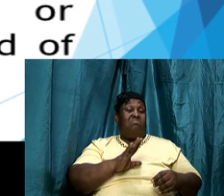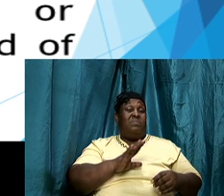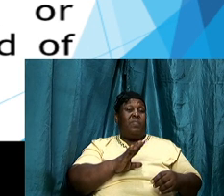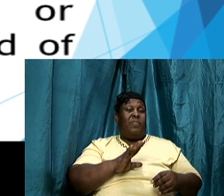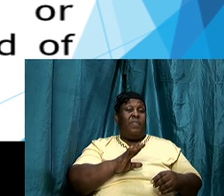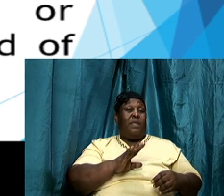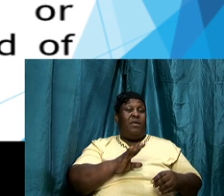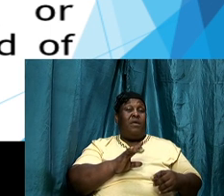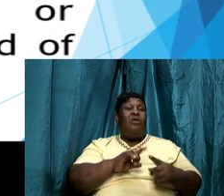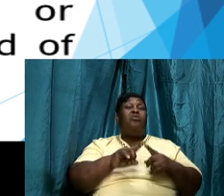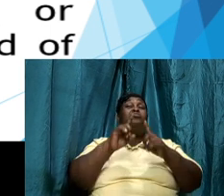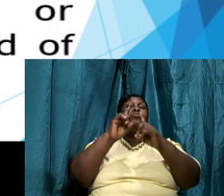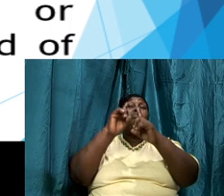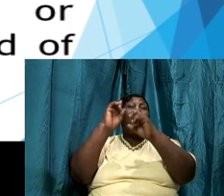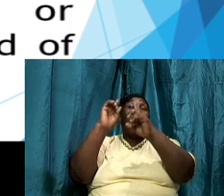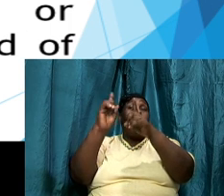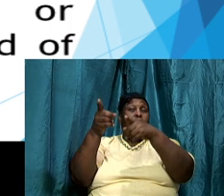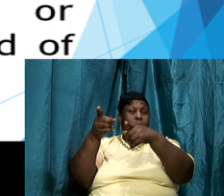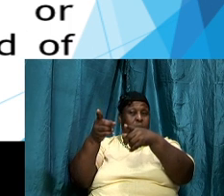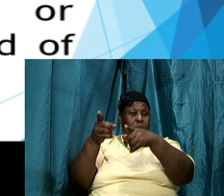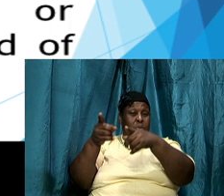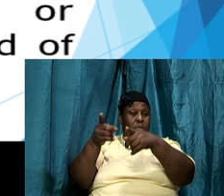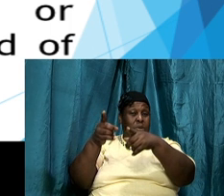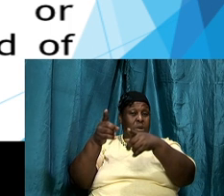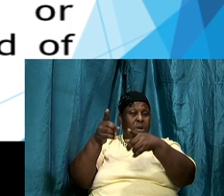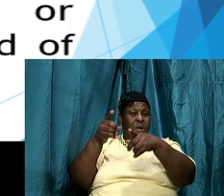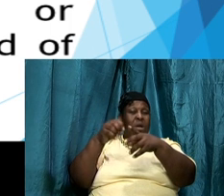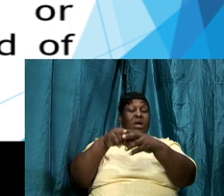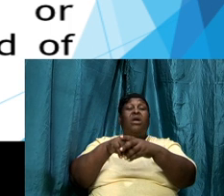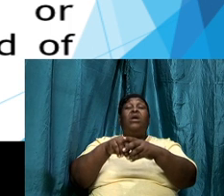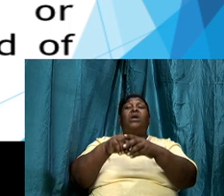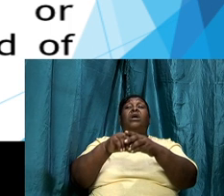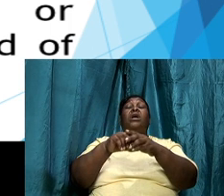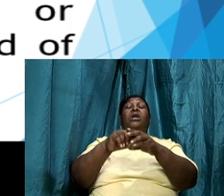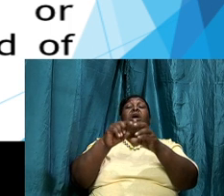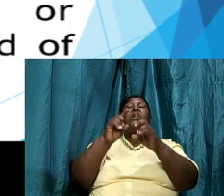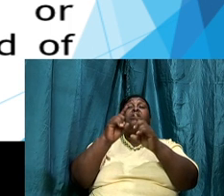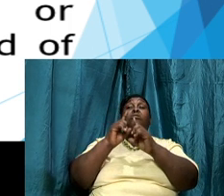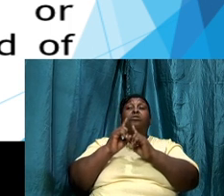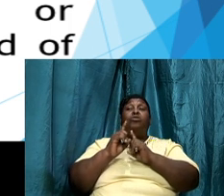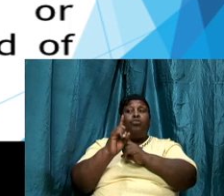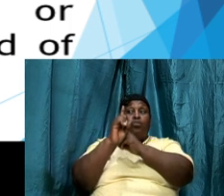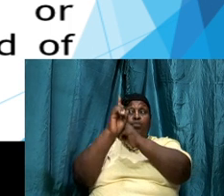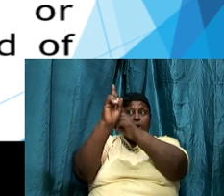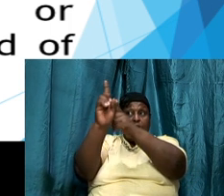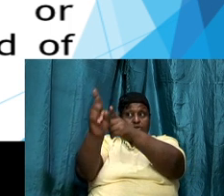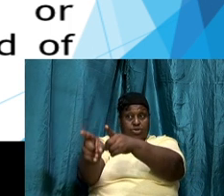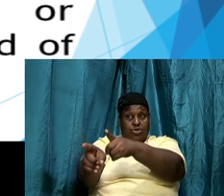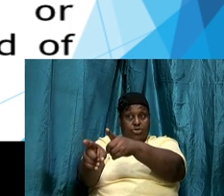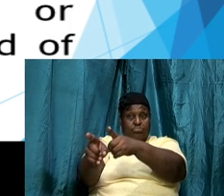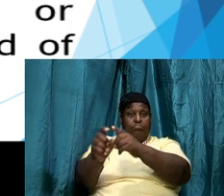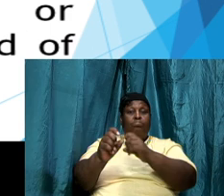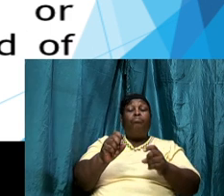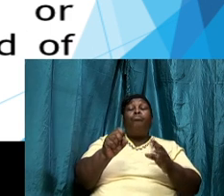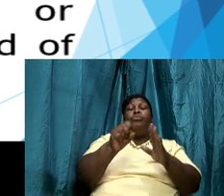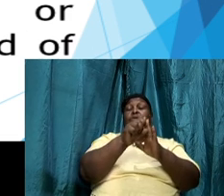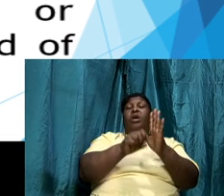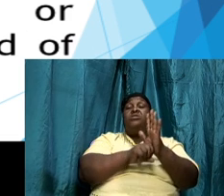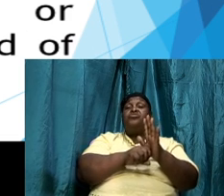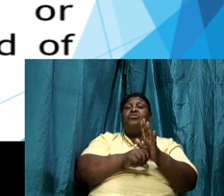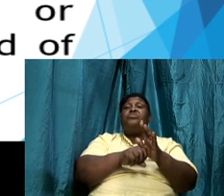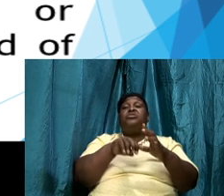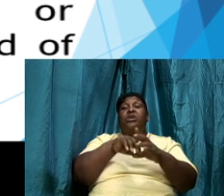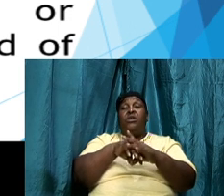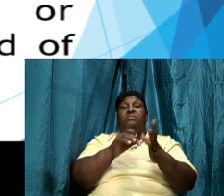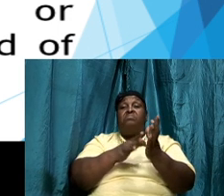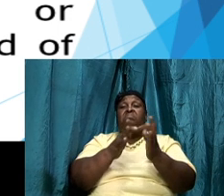to go in a particular direction God got a scripture right in the Bible that says get